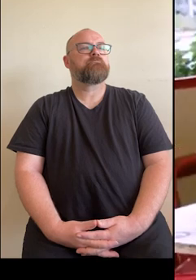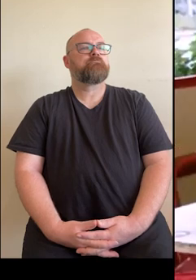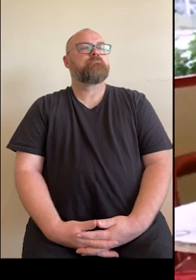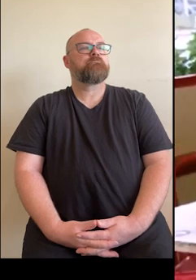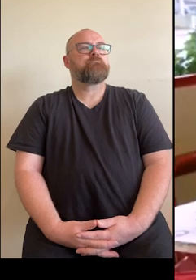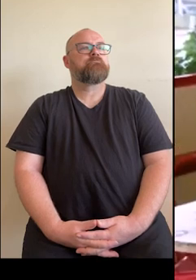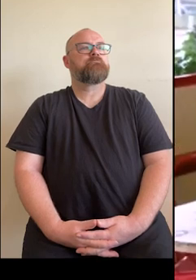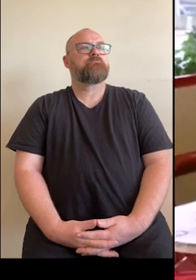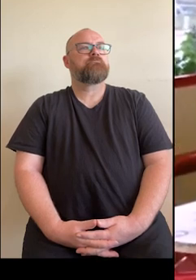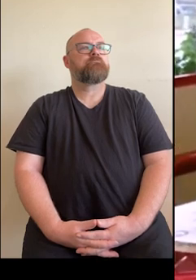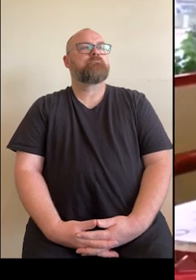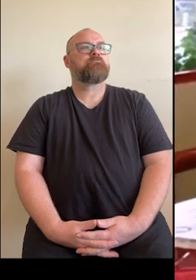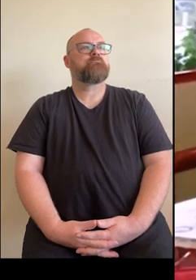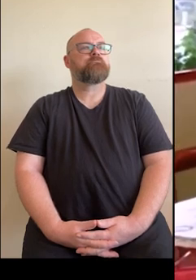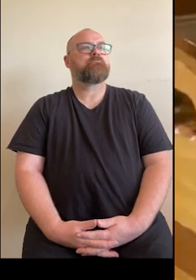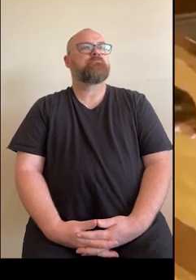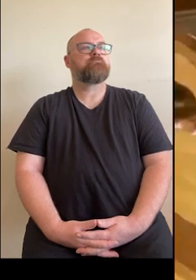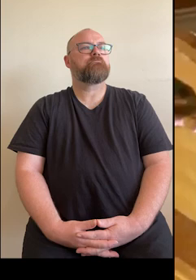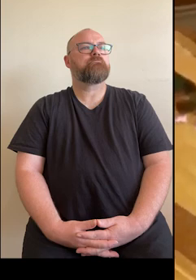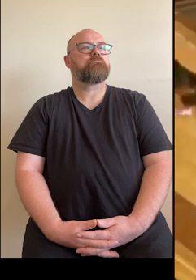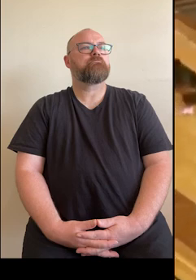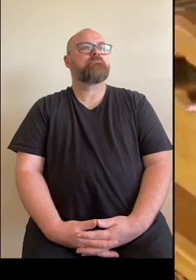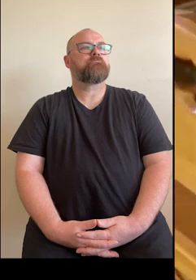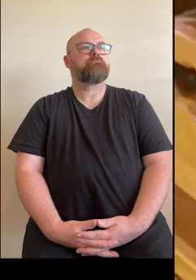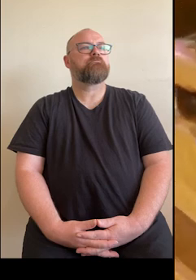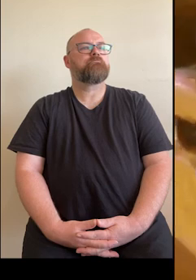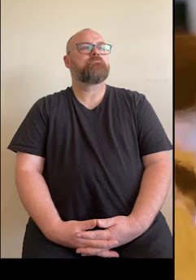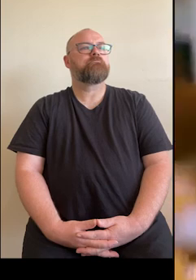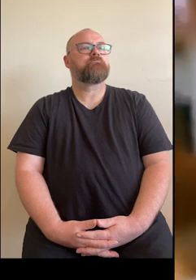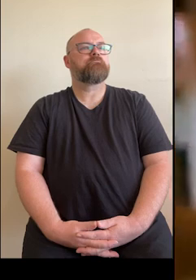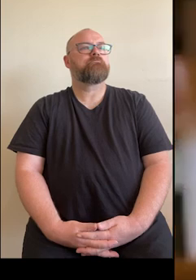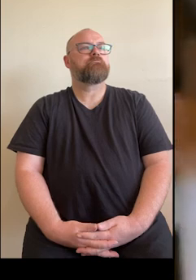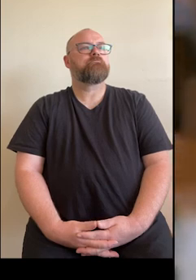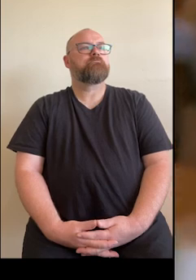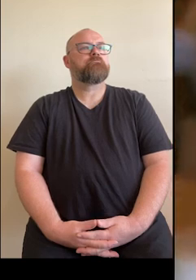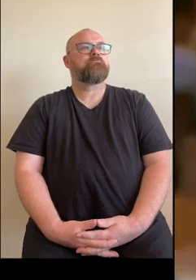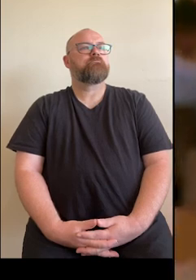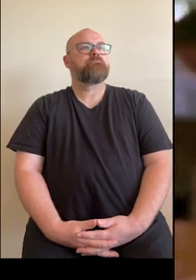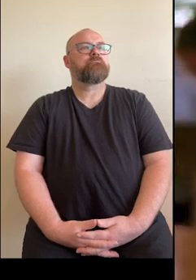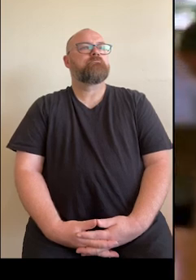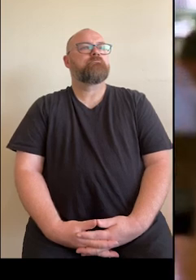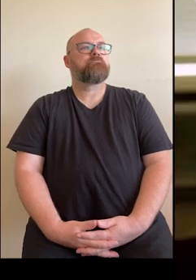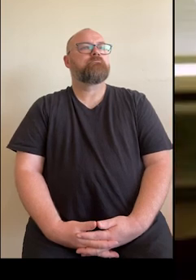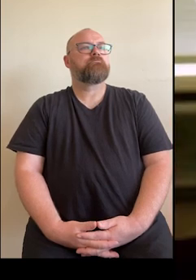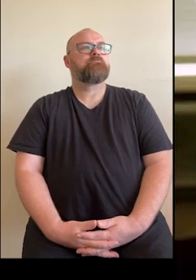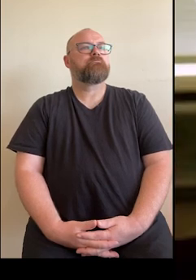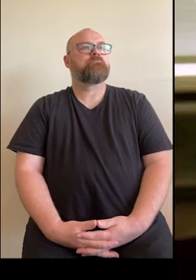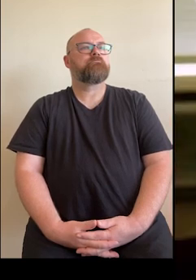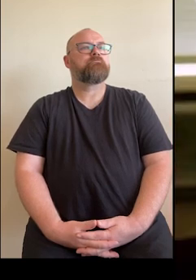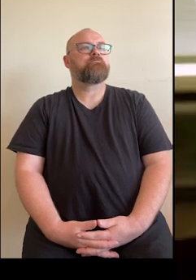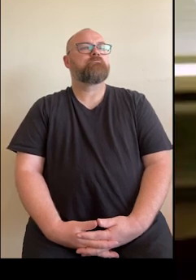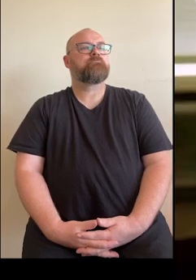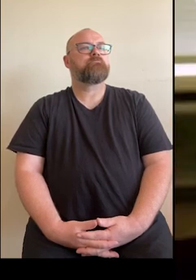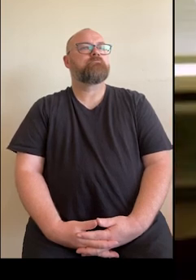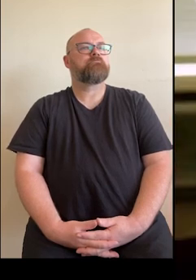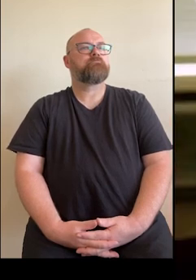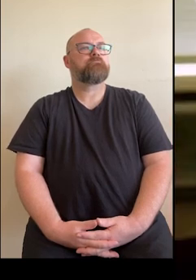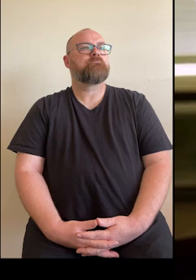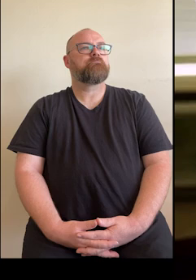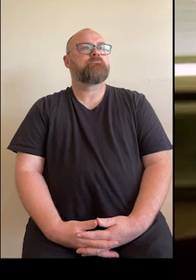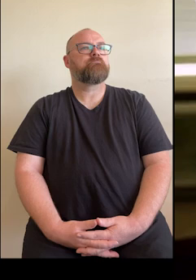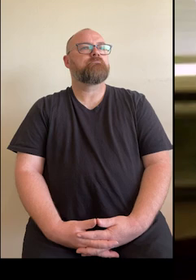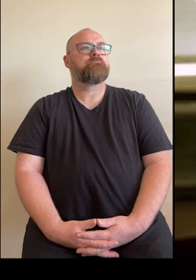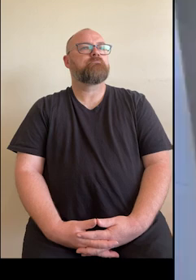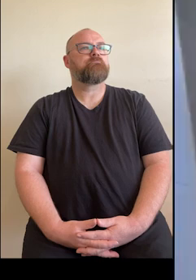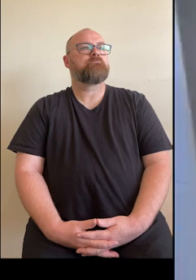Well, it was Christmas Day. We had a very, very busy day at the restaurant. At four o'clock the following morning on